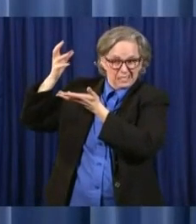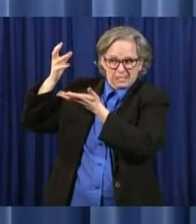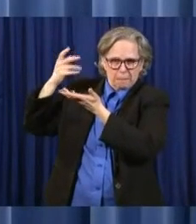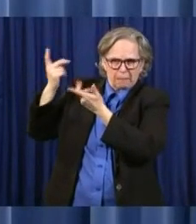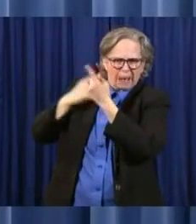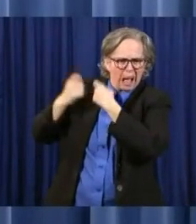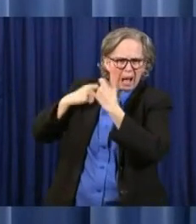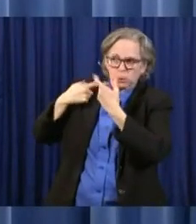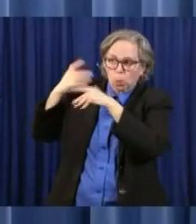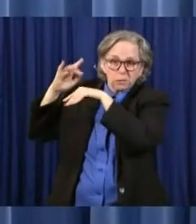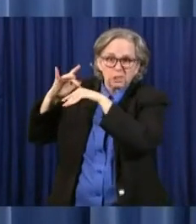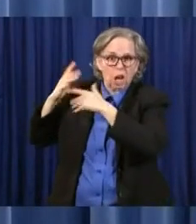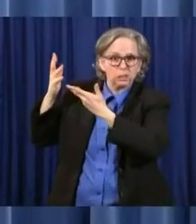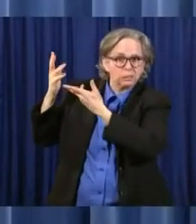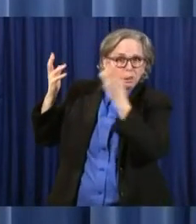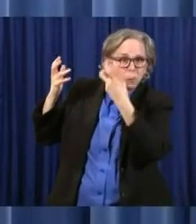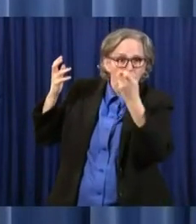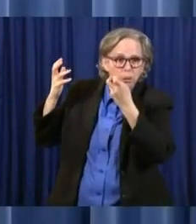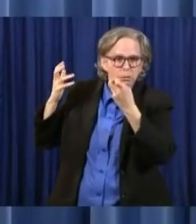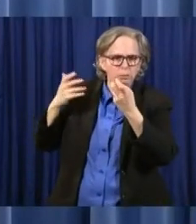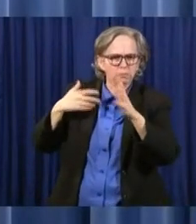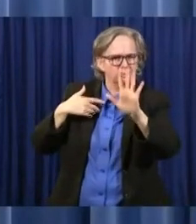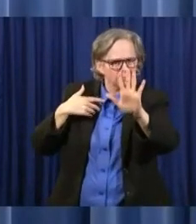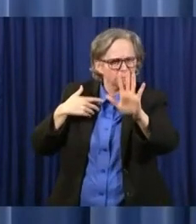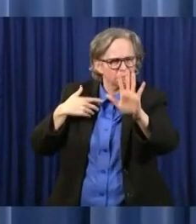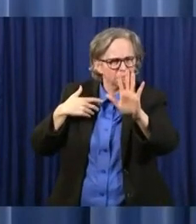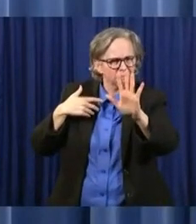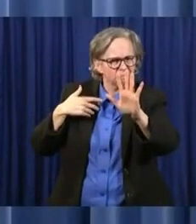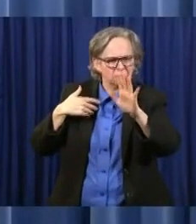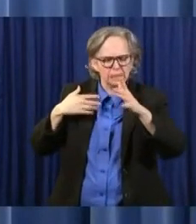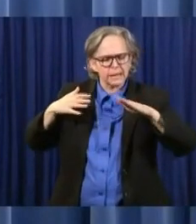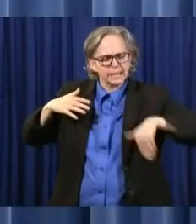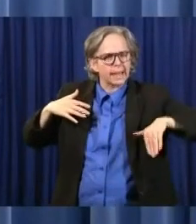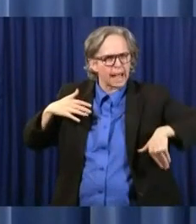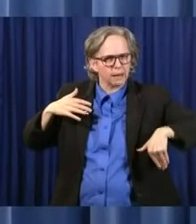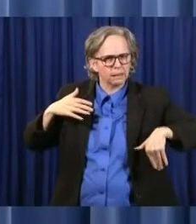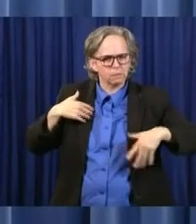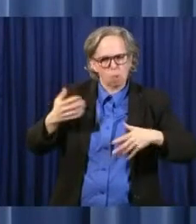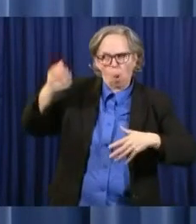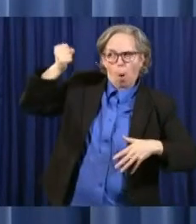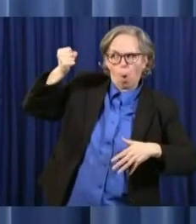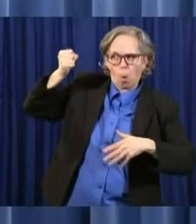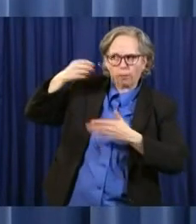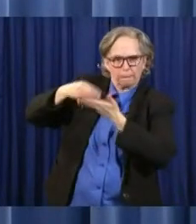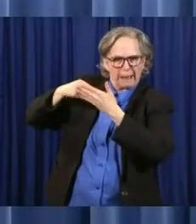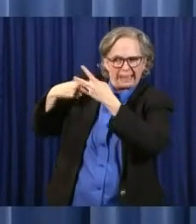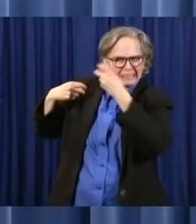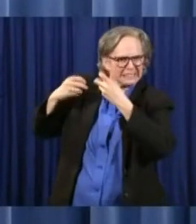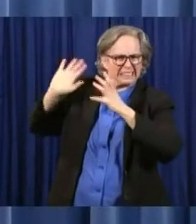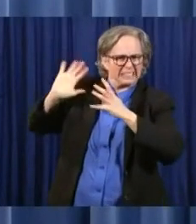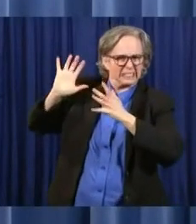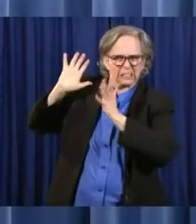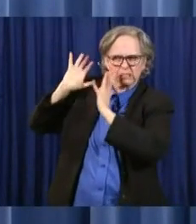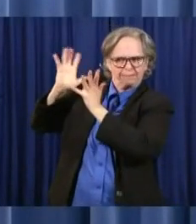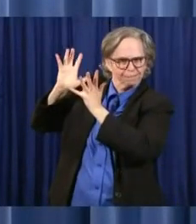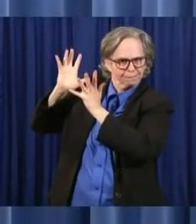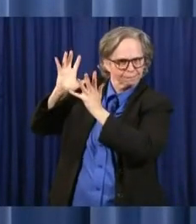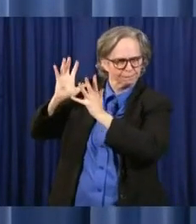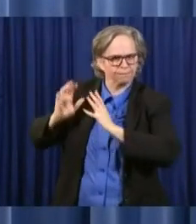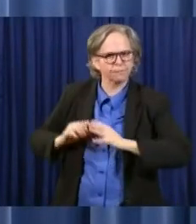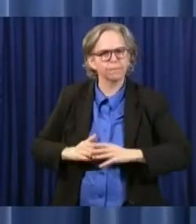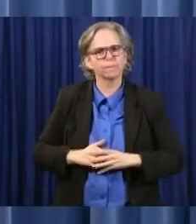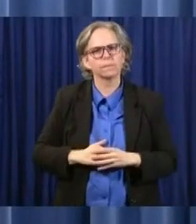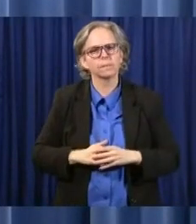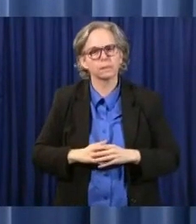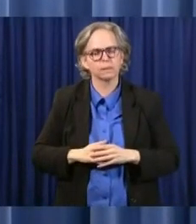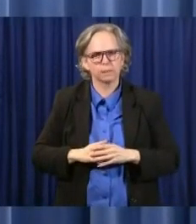rainy day fund? And the answer is yes, we will. We're just not going to do it in the next two months. I know that I have said that it's